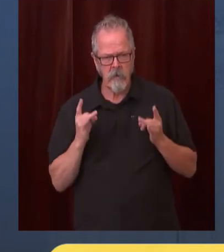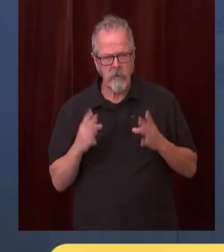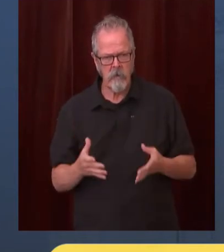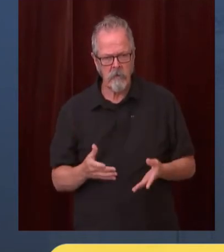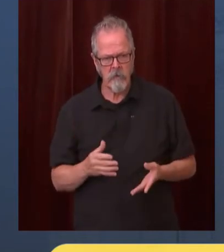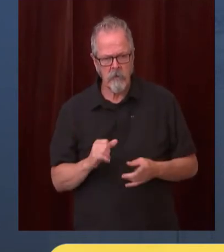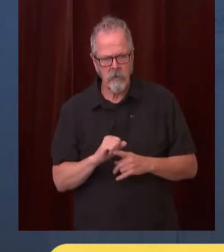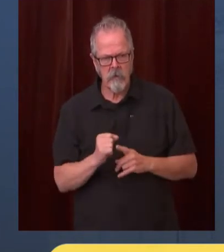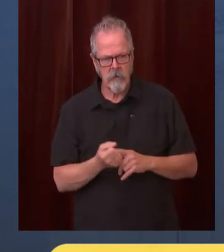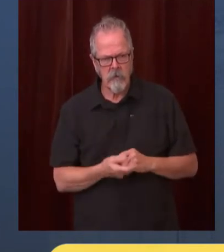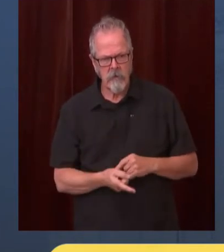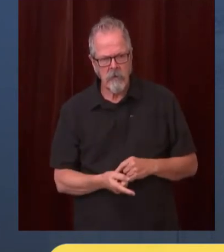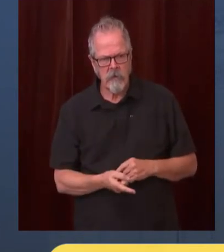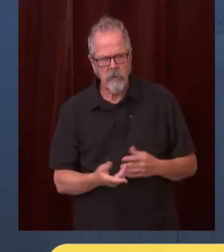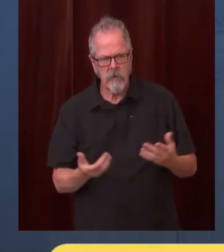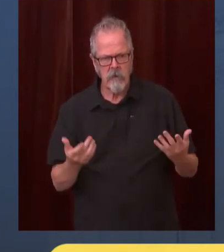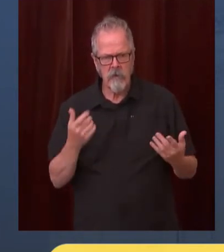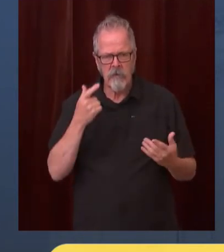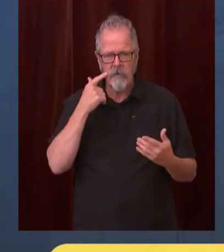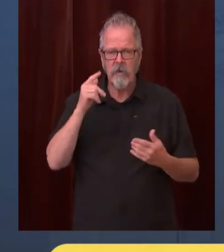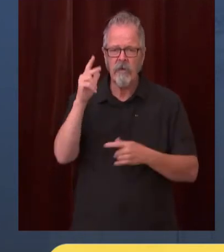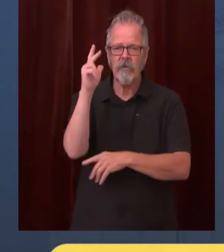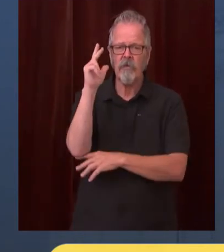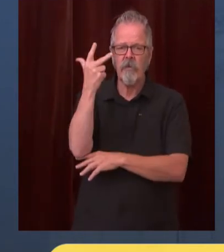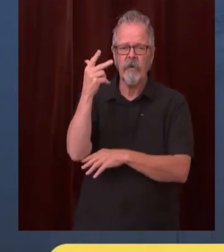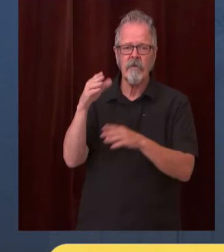overwhelmed because of these low vaccination rates